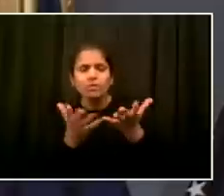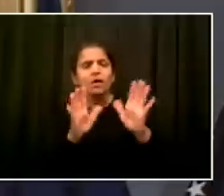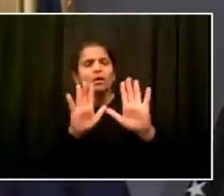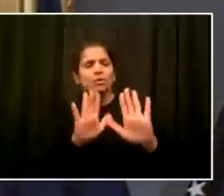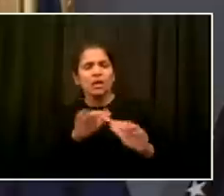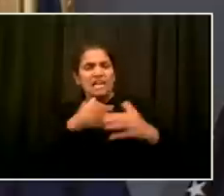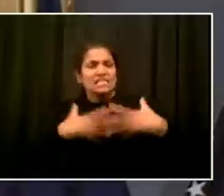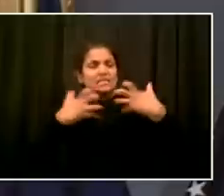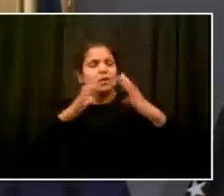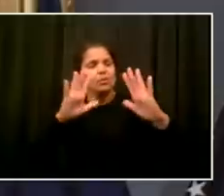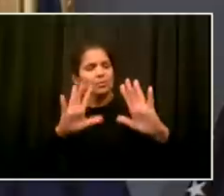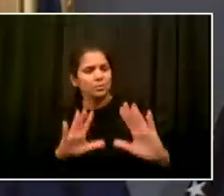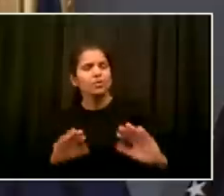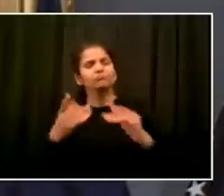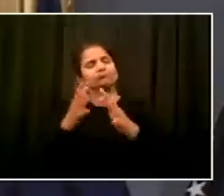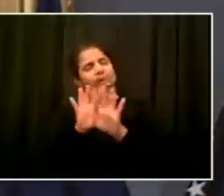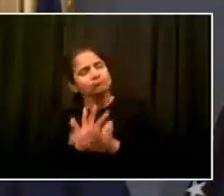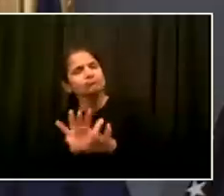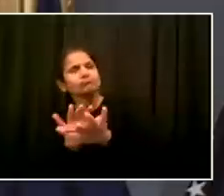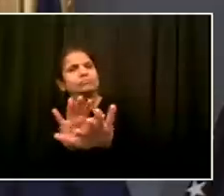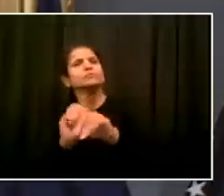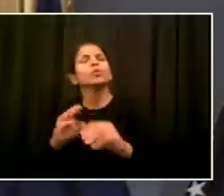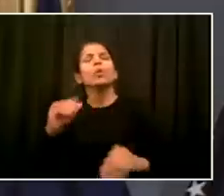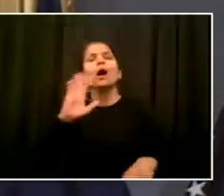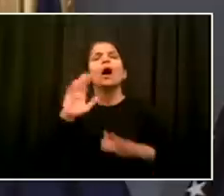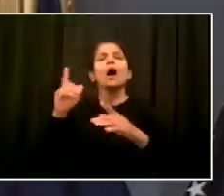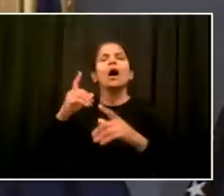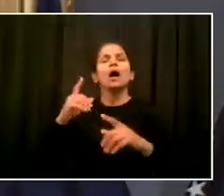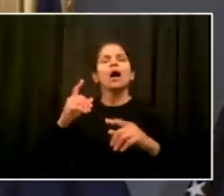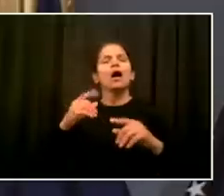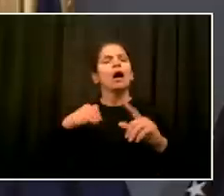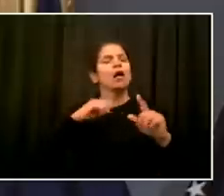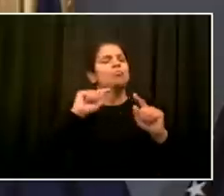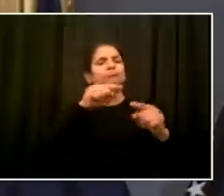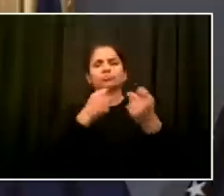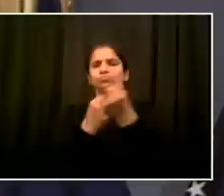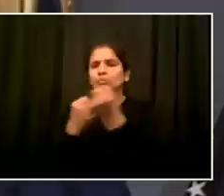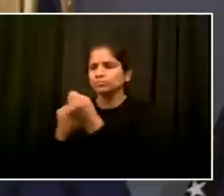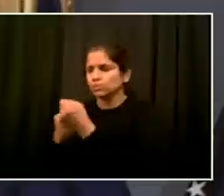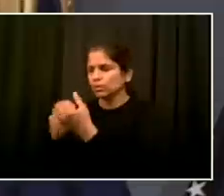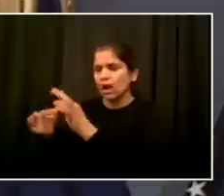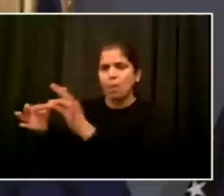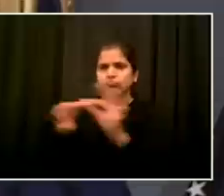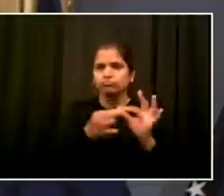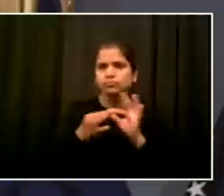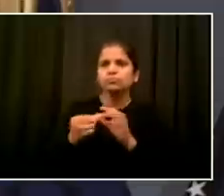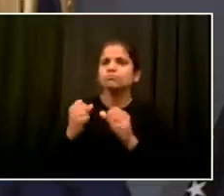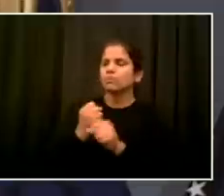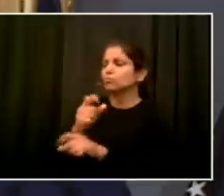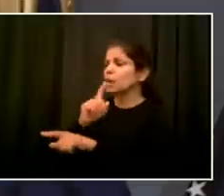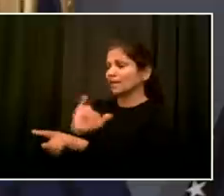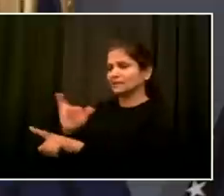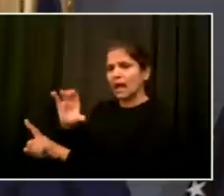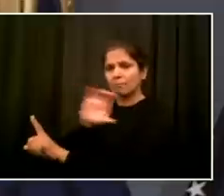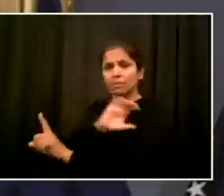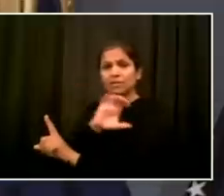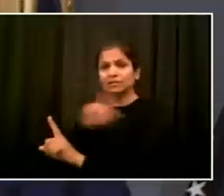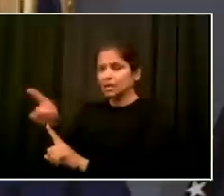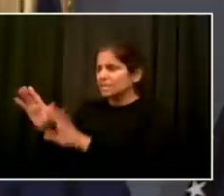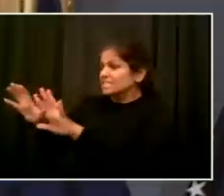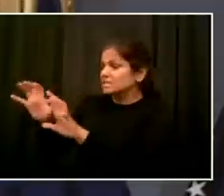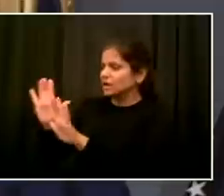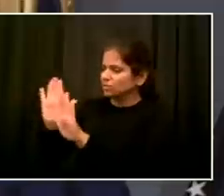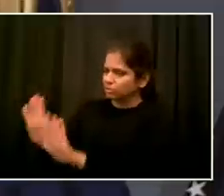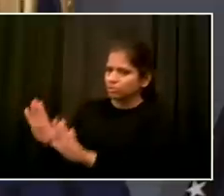Some of those leaders have a strong critique of specific situations yesterday or the day before and broader critique of the